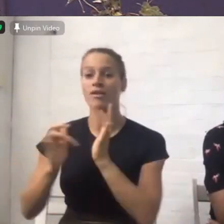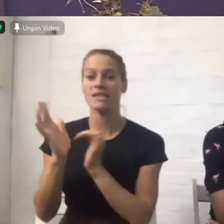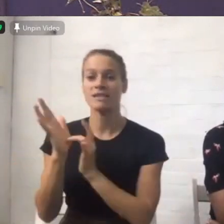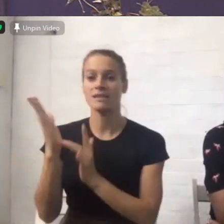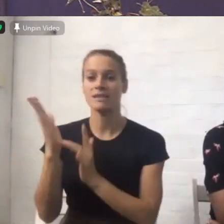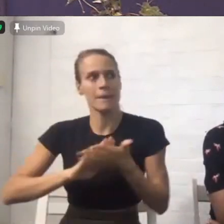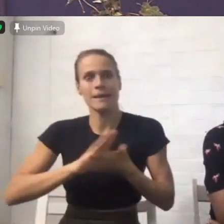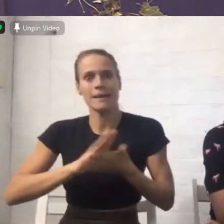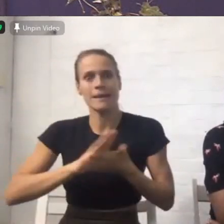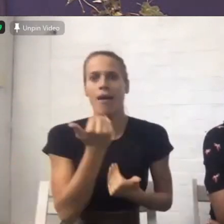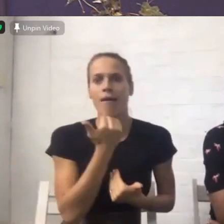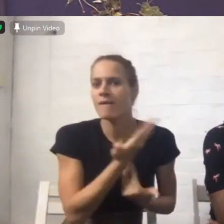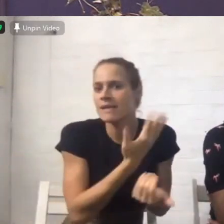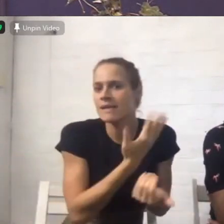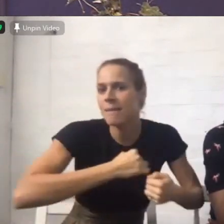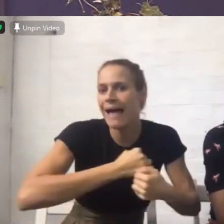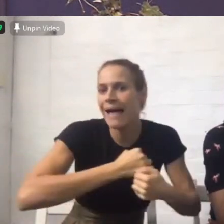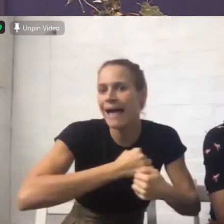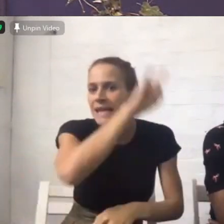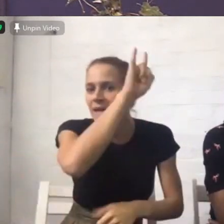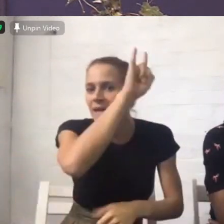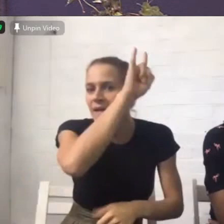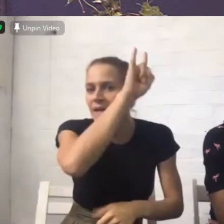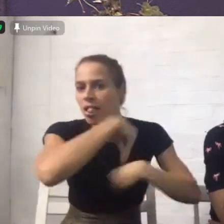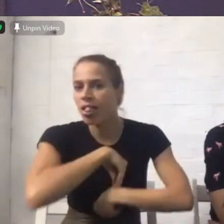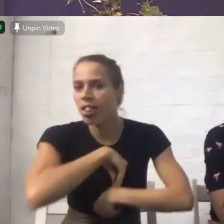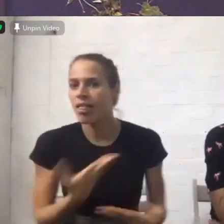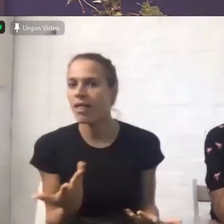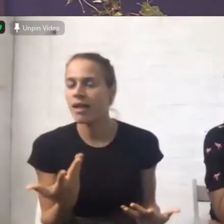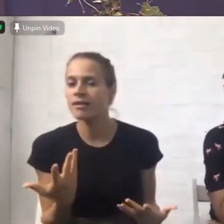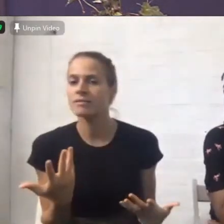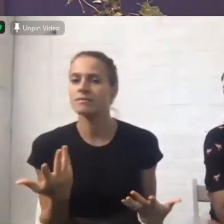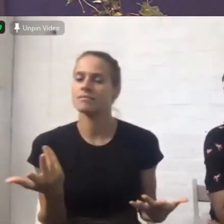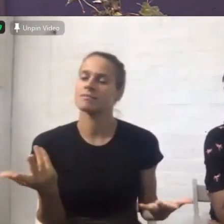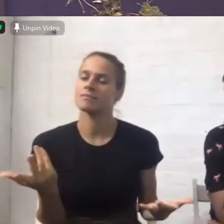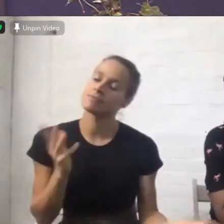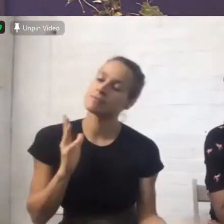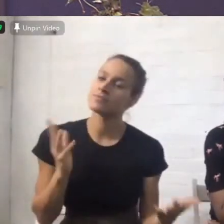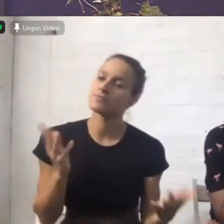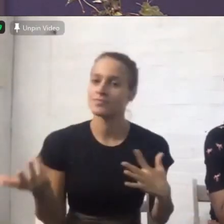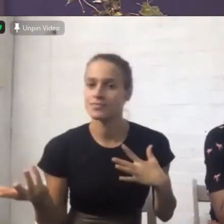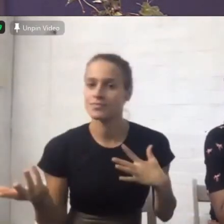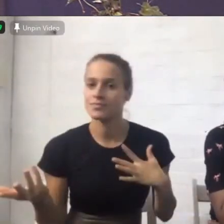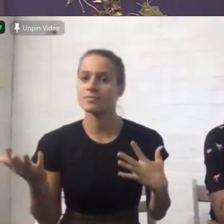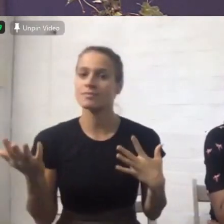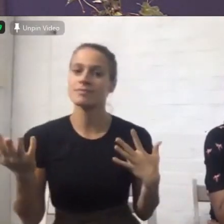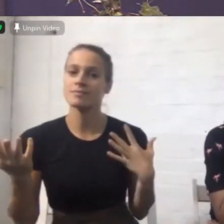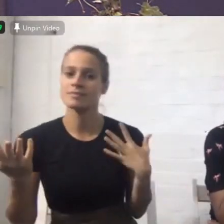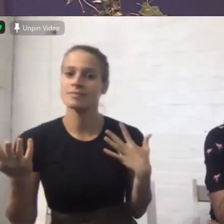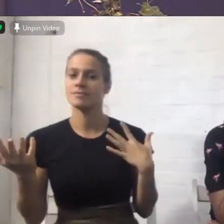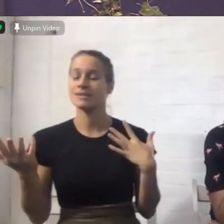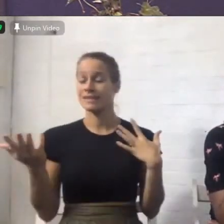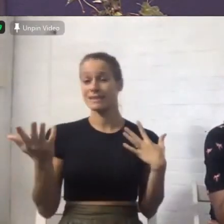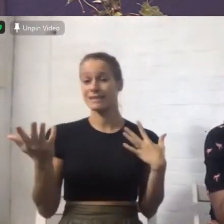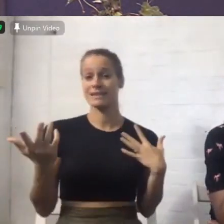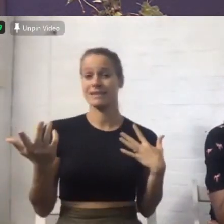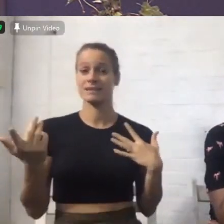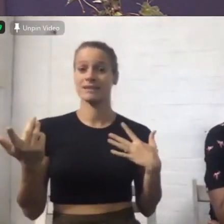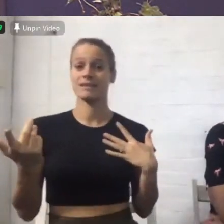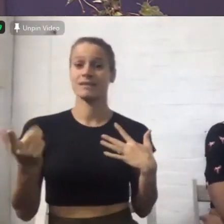sword and here's a shield now how's it going in your battle against fear he says the love of God displaces it